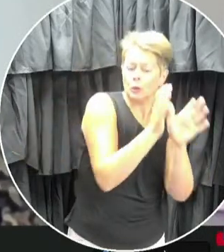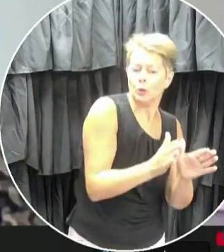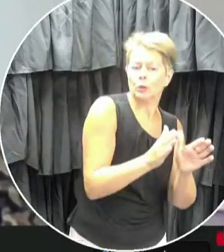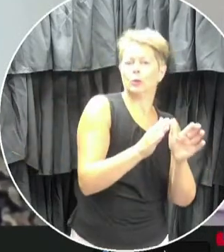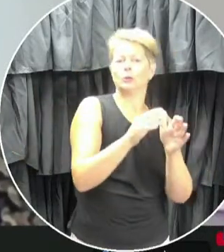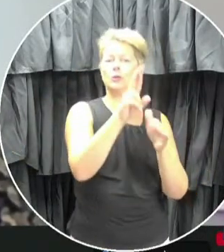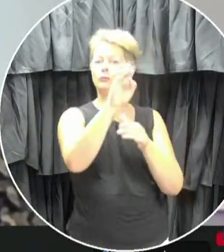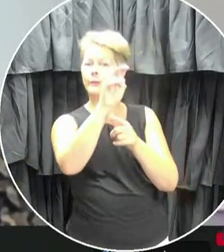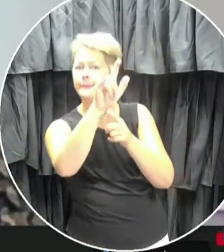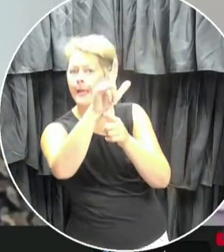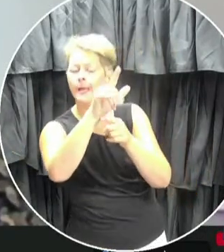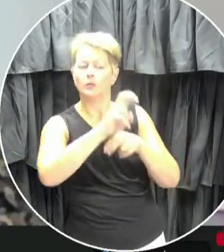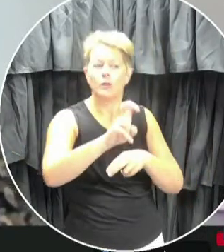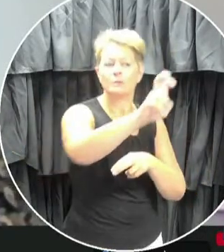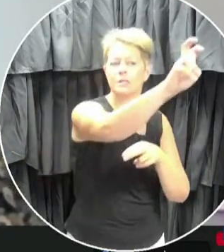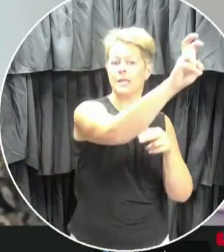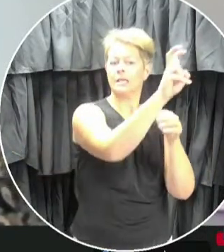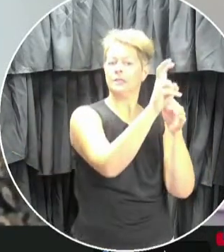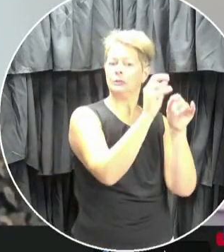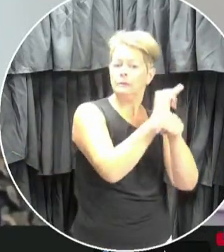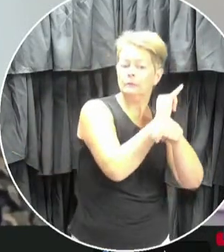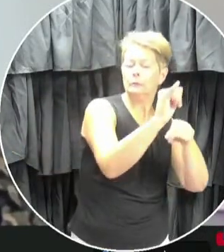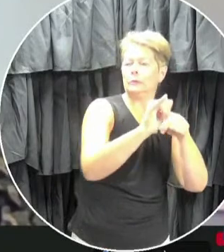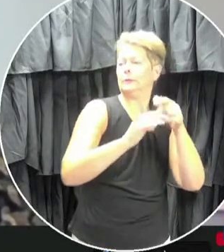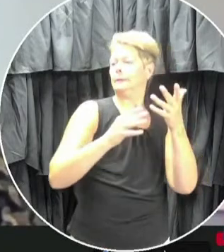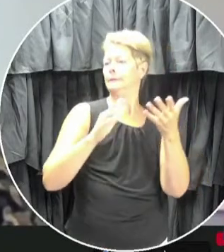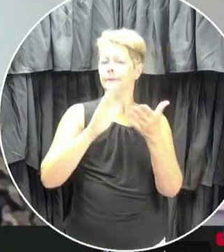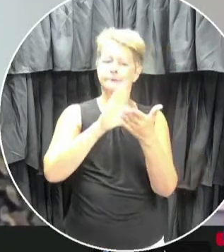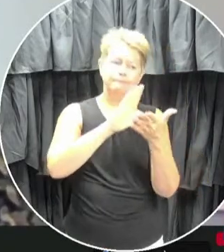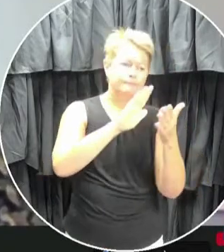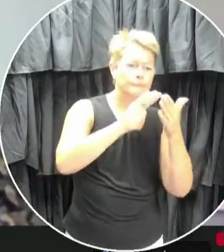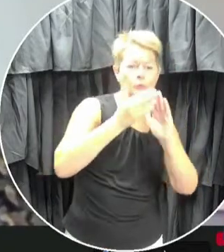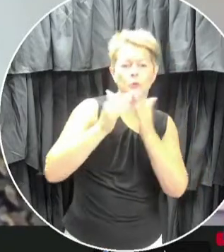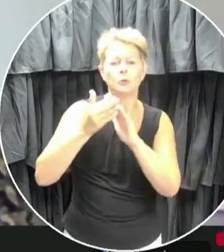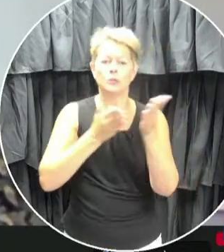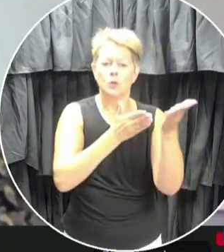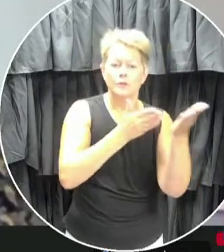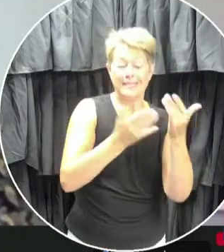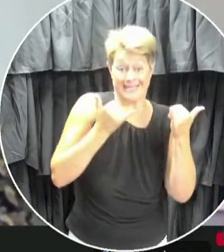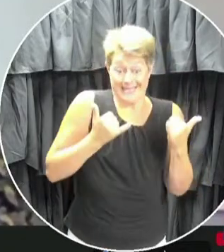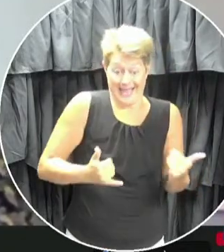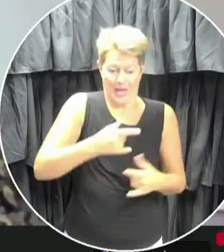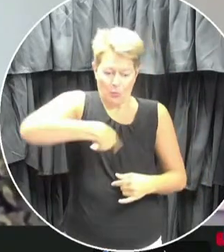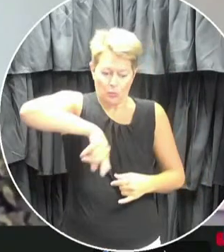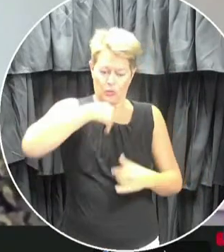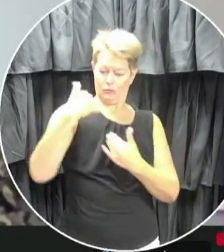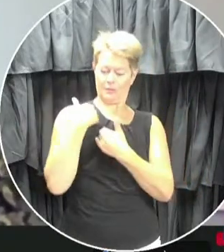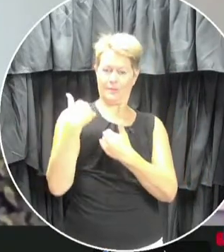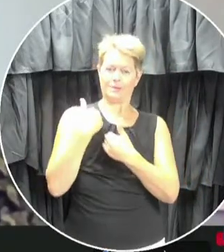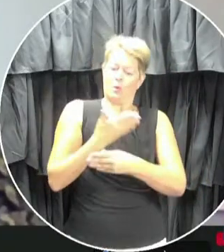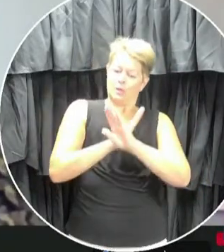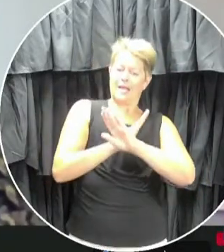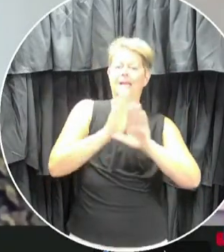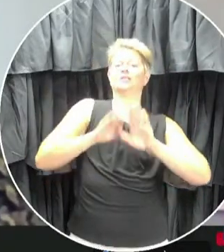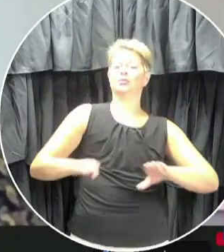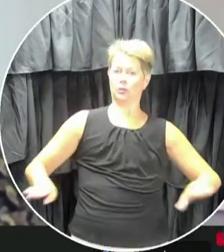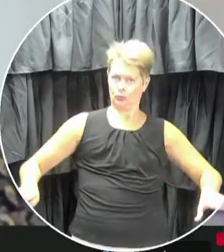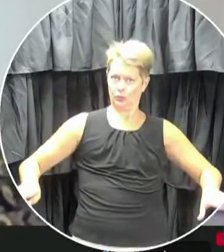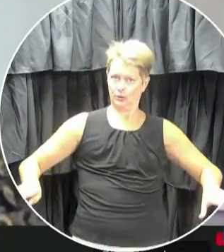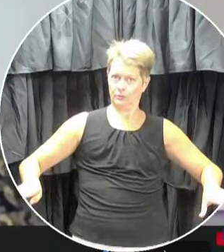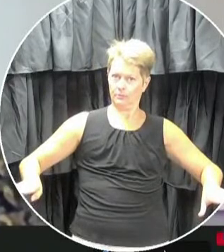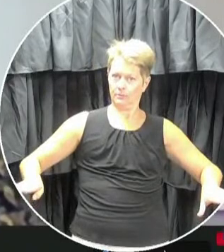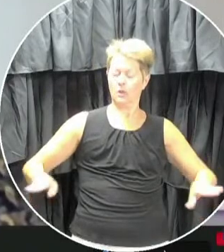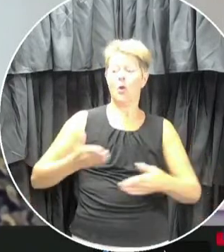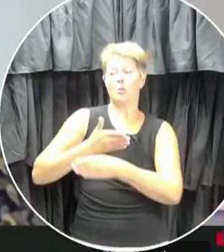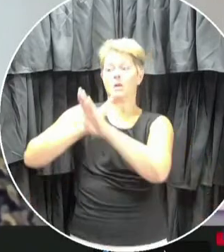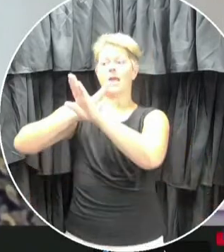retail and transportation industries and municipal services. We now have a responsibility to do our part to protect our children and essential school